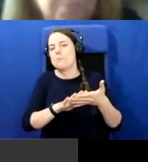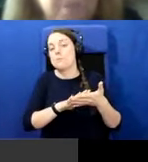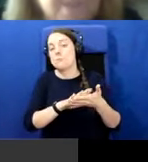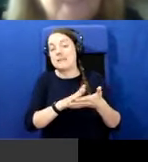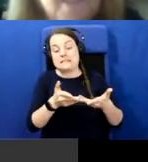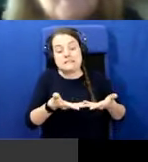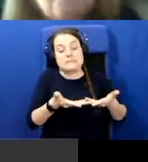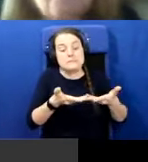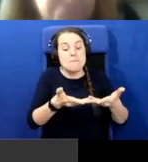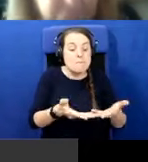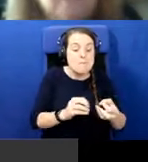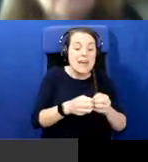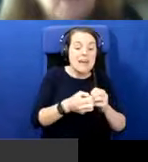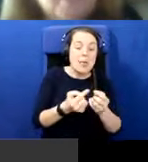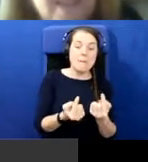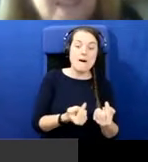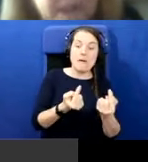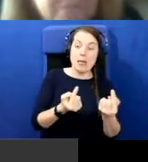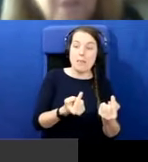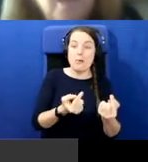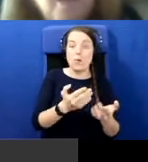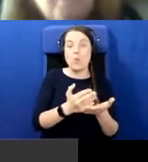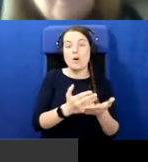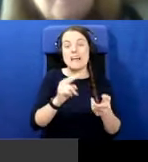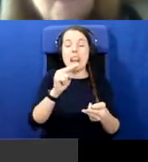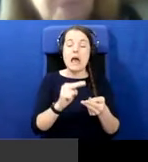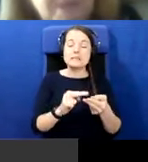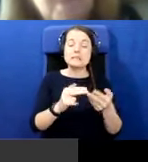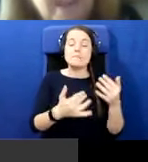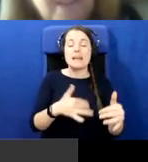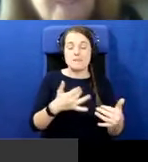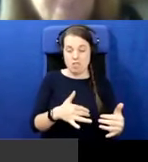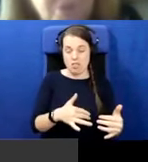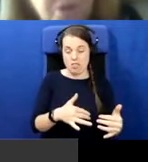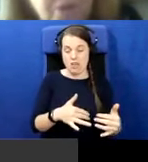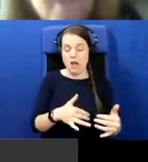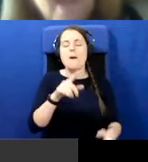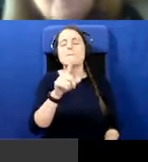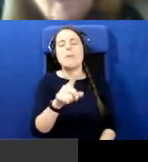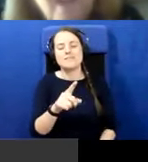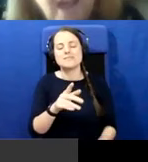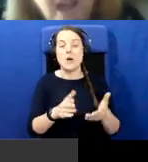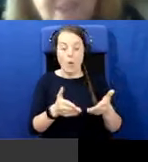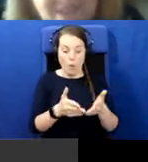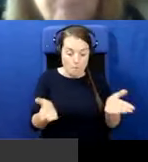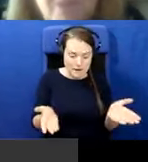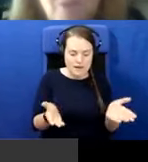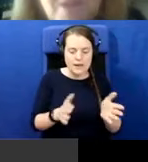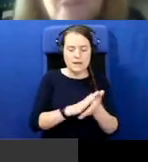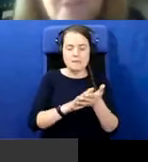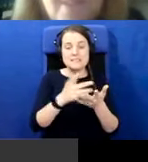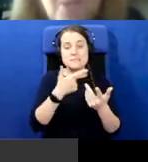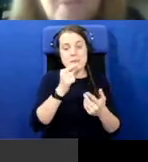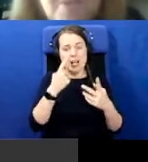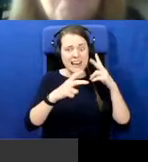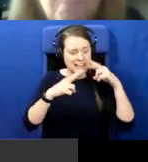was, I suppose, less painful, but it means that people can explore those. And I think if people go